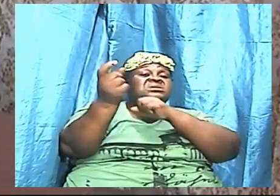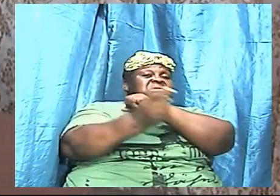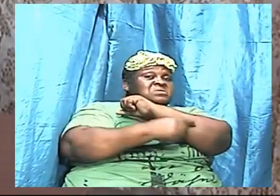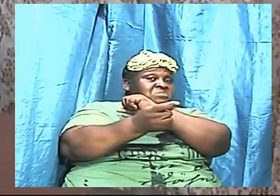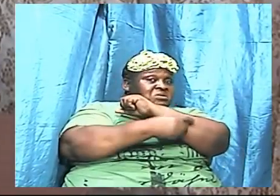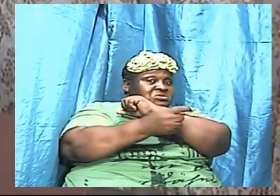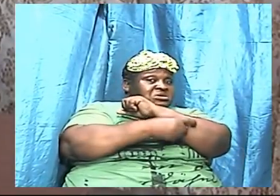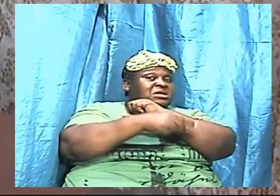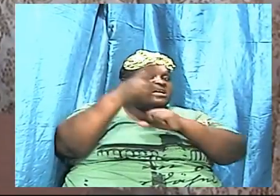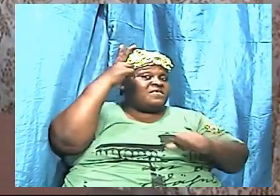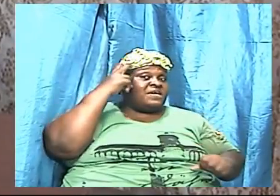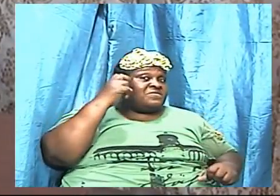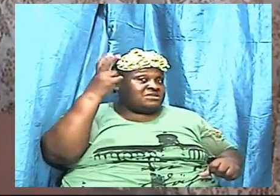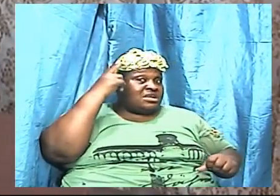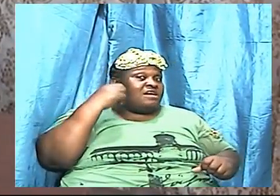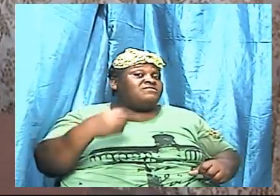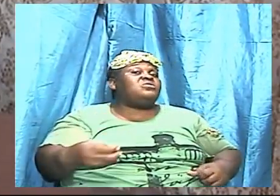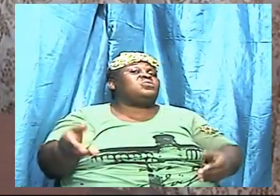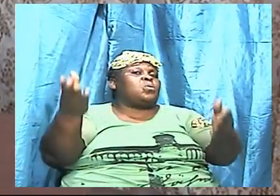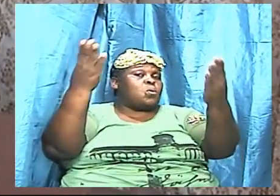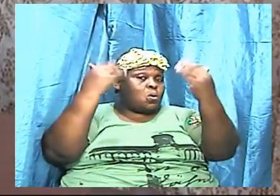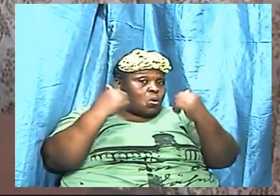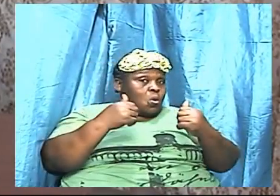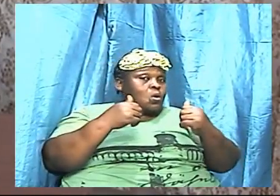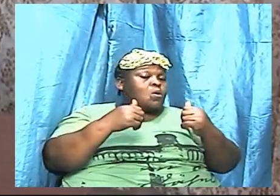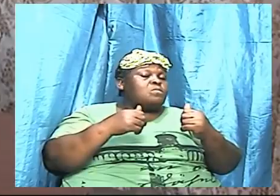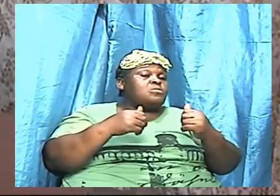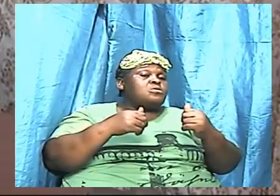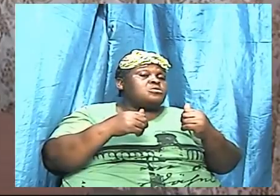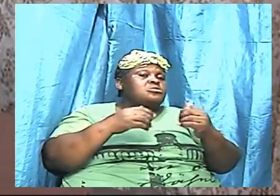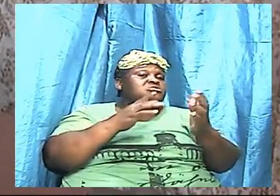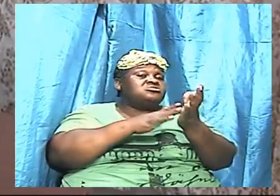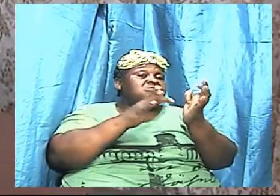that the adversary came his way with